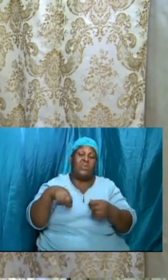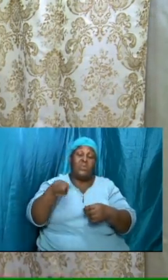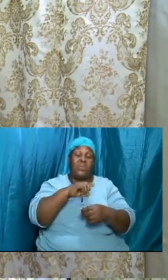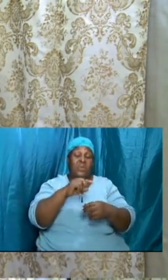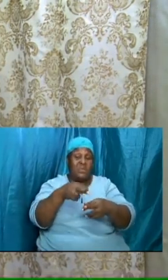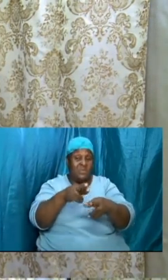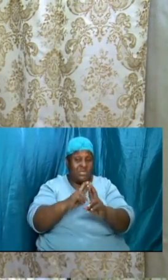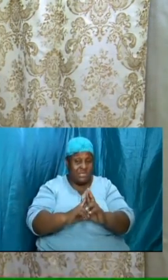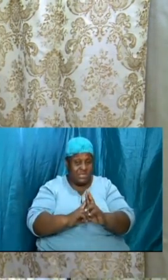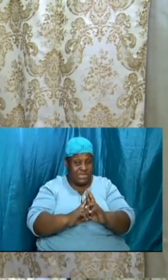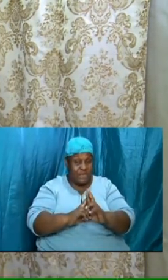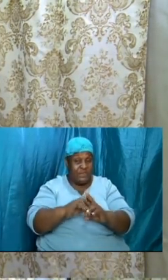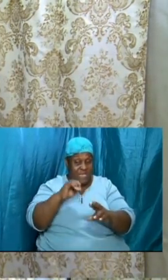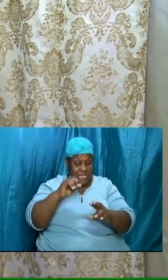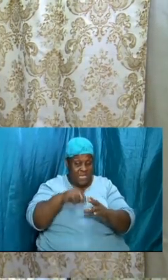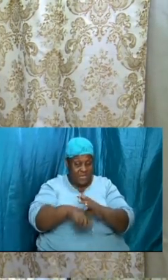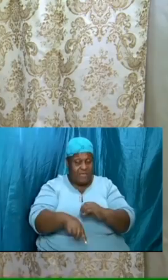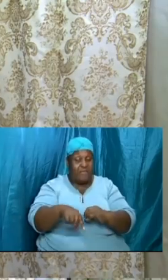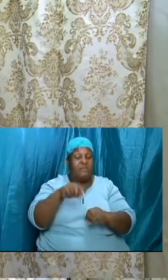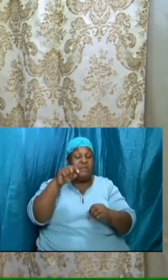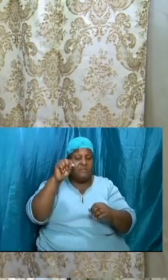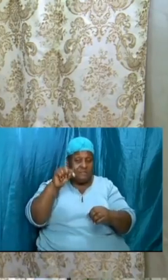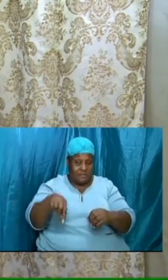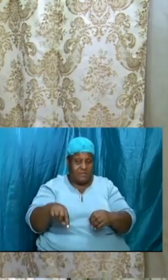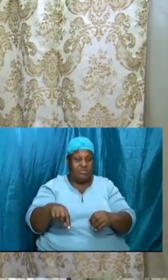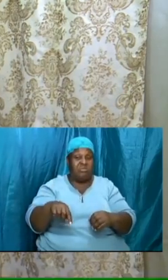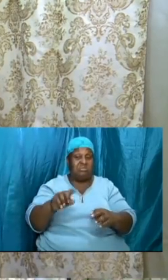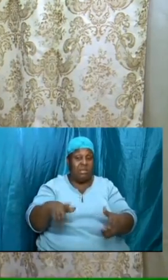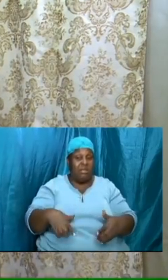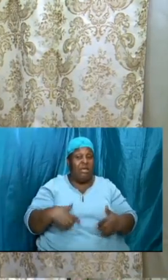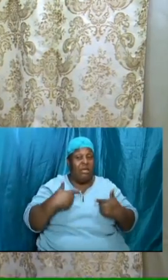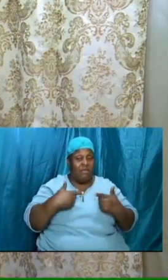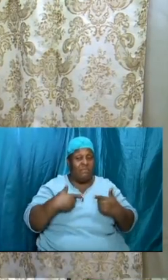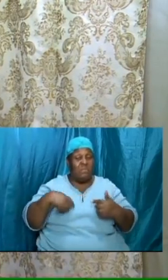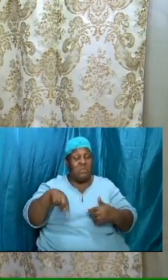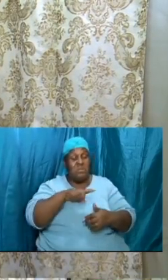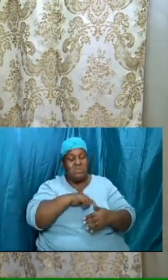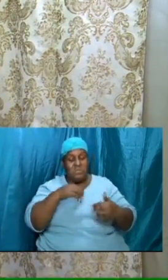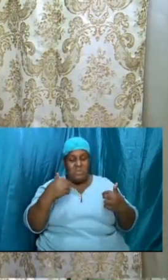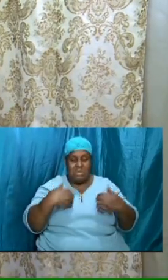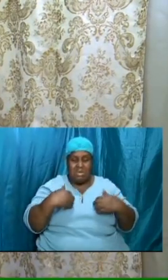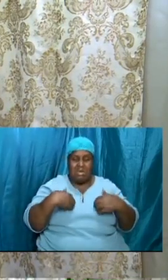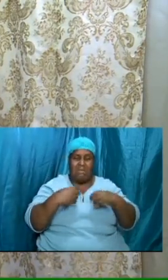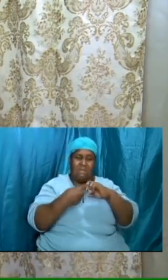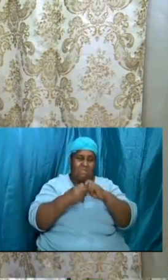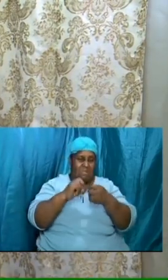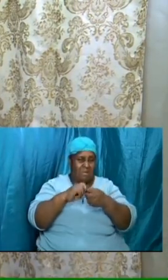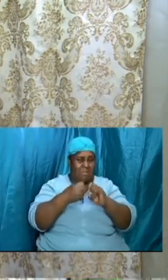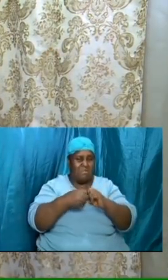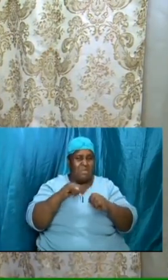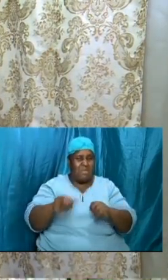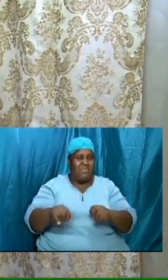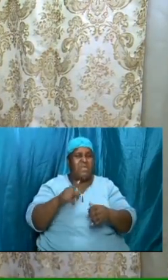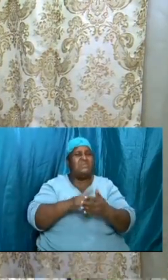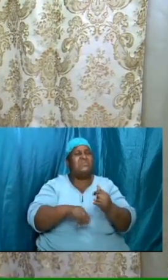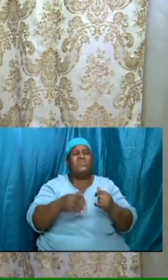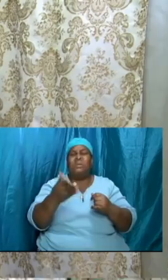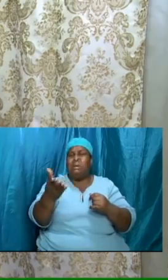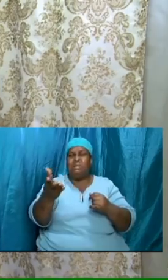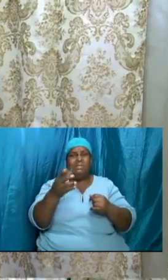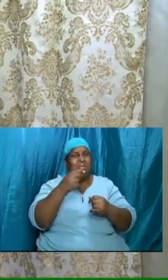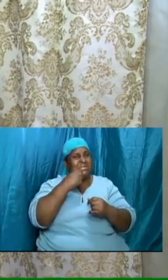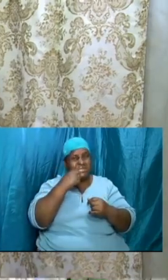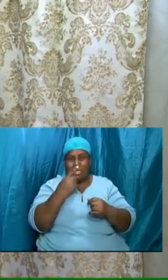what we did in this life i have a problem that's what they are saying but it doesn't matter